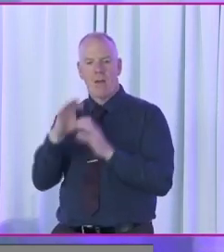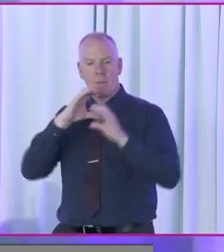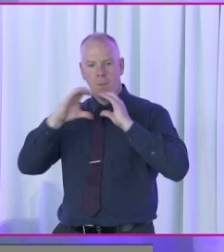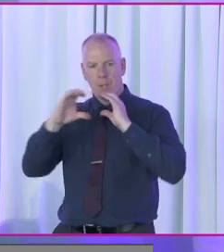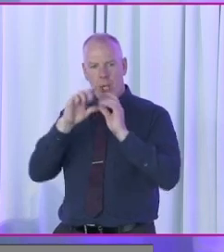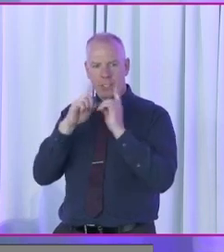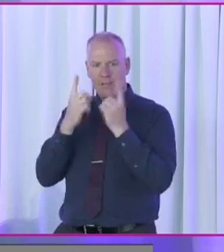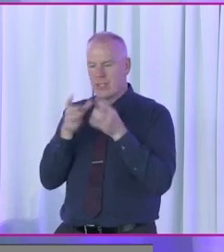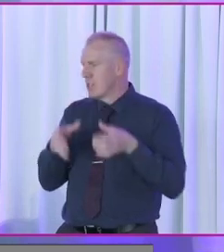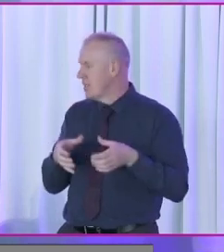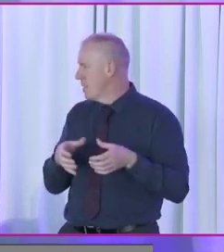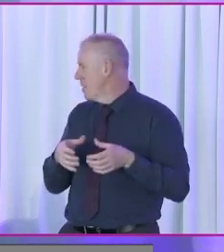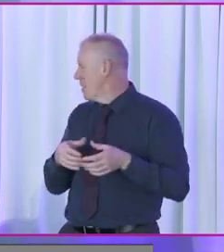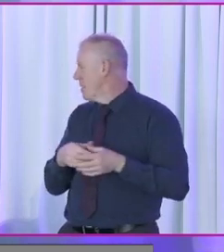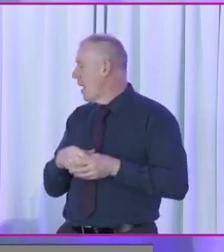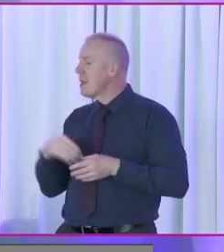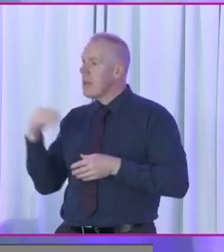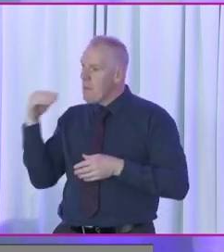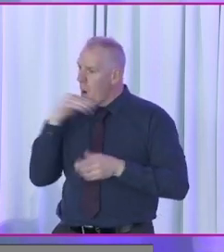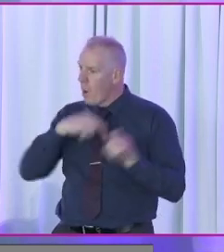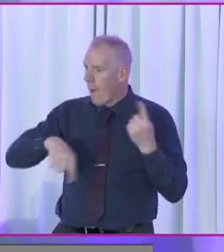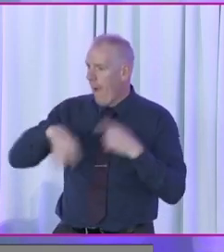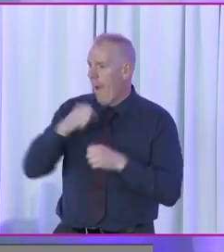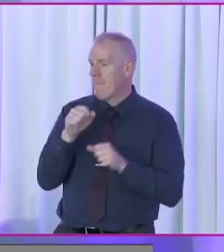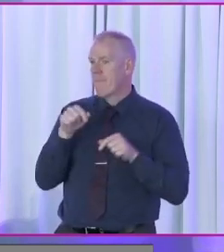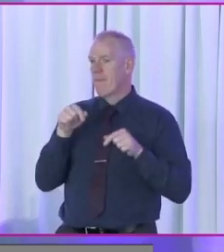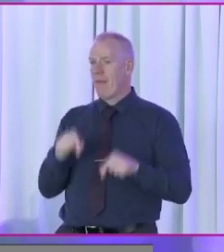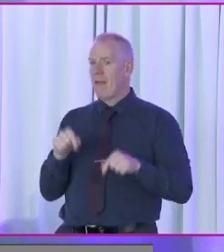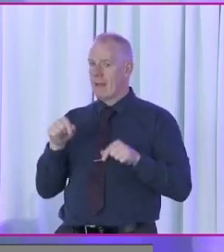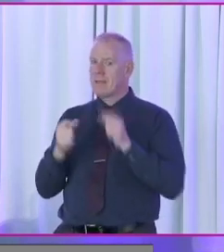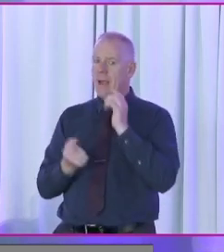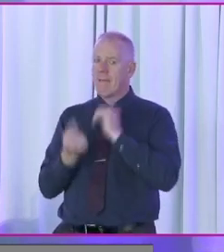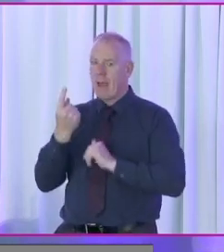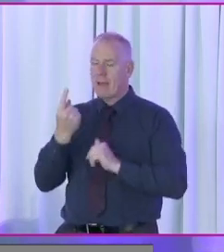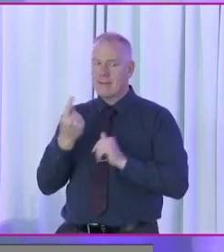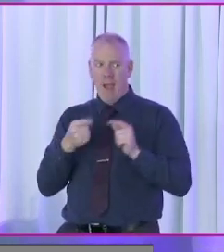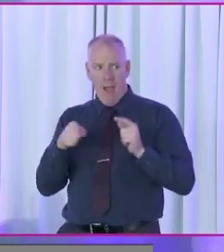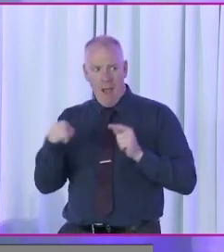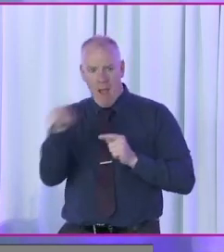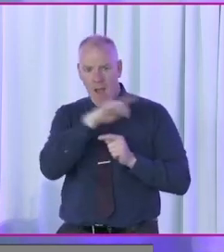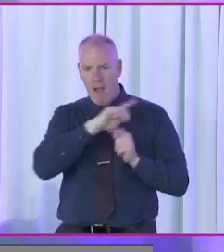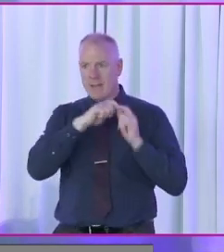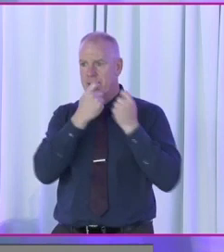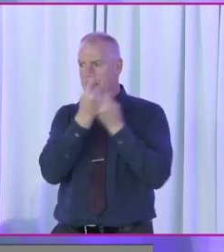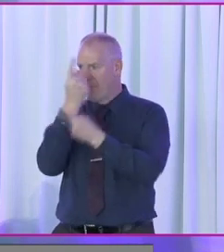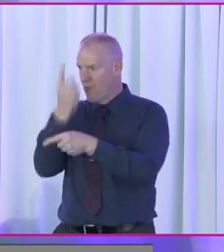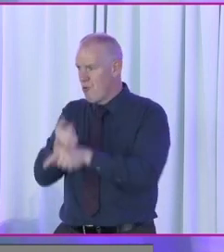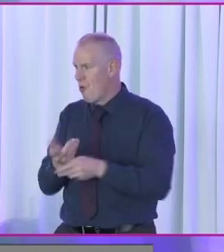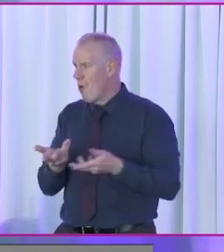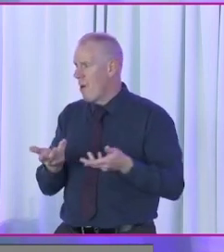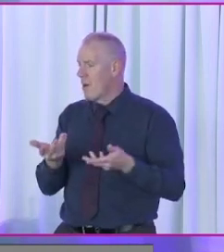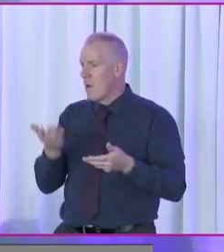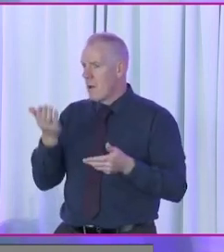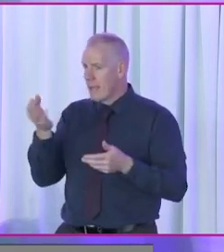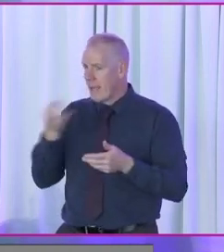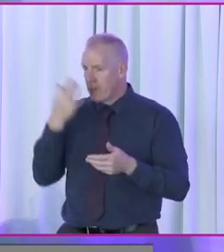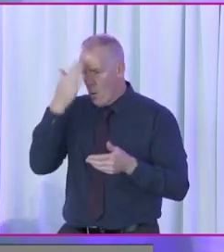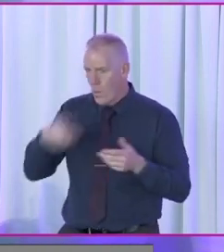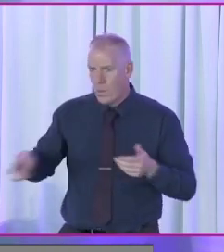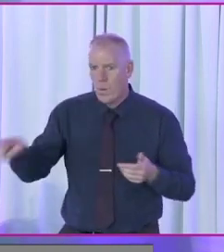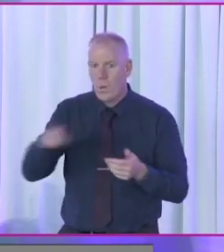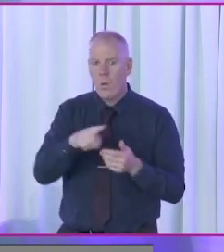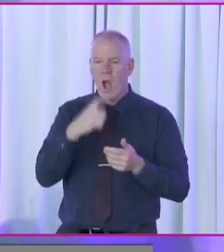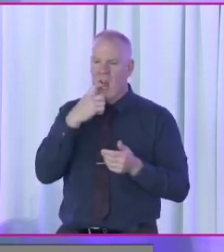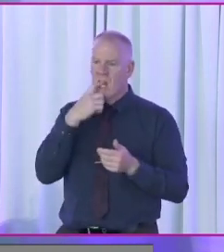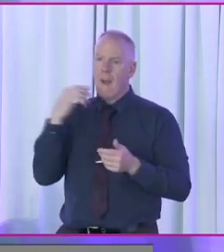division. This is the importance that we attach to this event. It is so important that we get to know you. You're